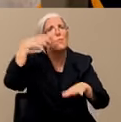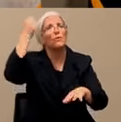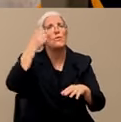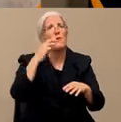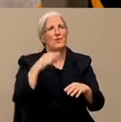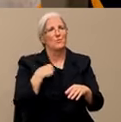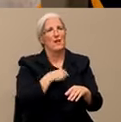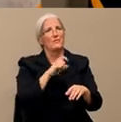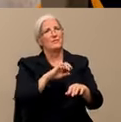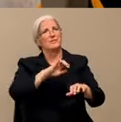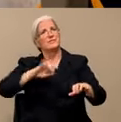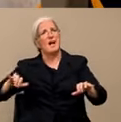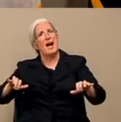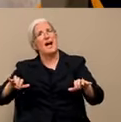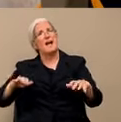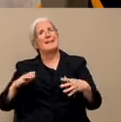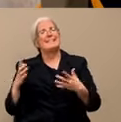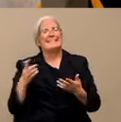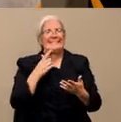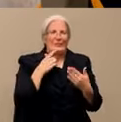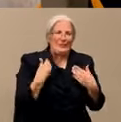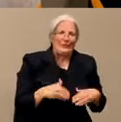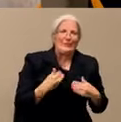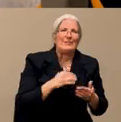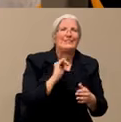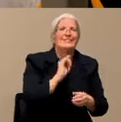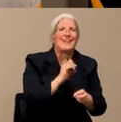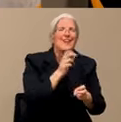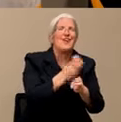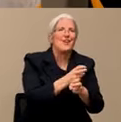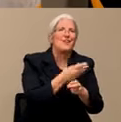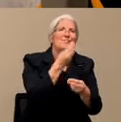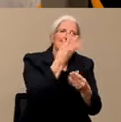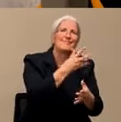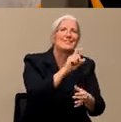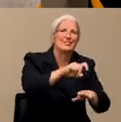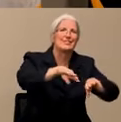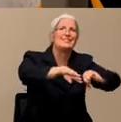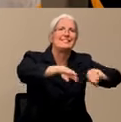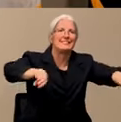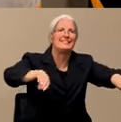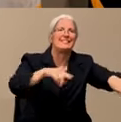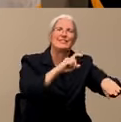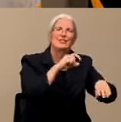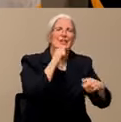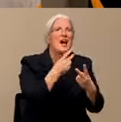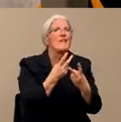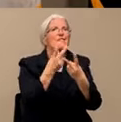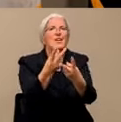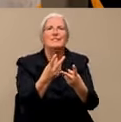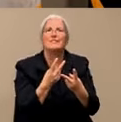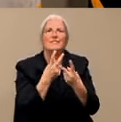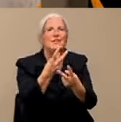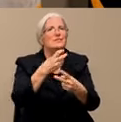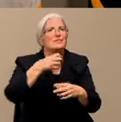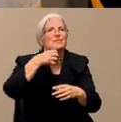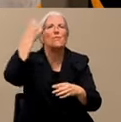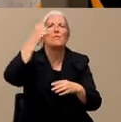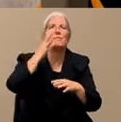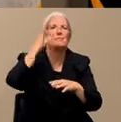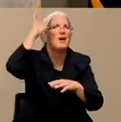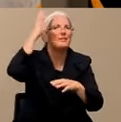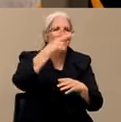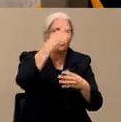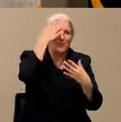These are hard times, so you should stay away. You should not visit your elderly parents because you do not know if you're going to bring COVID-19 to